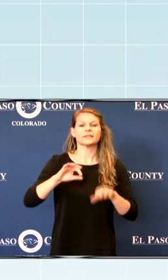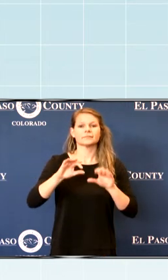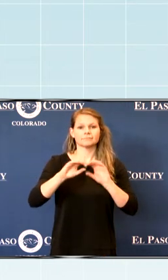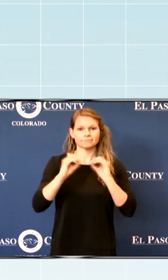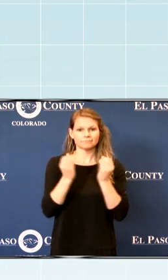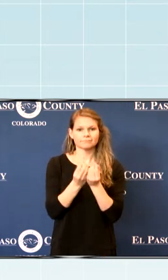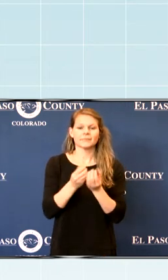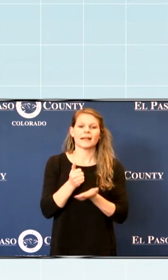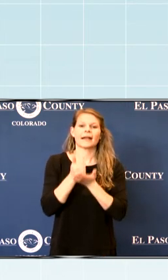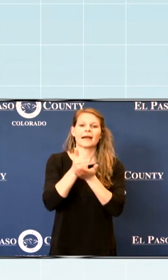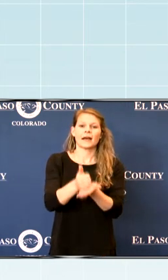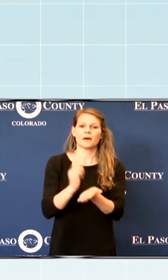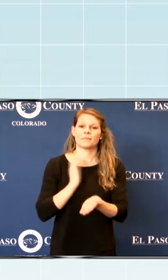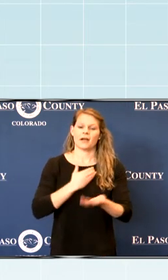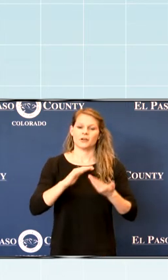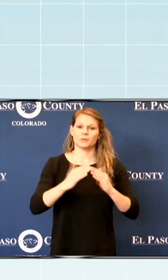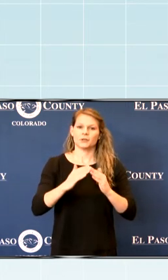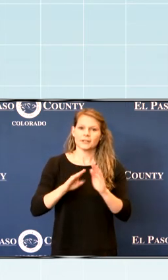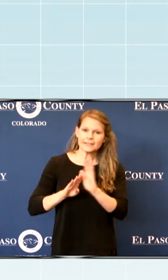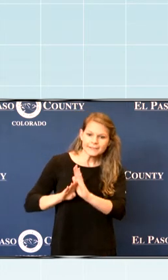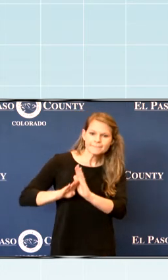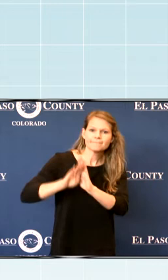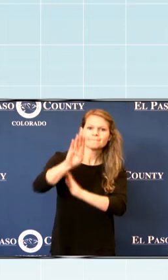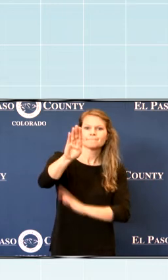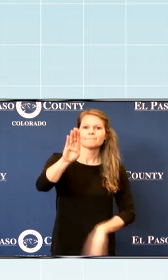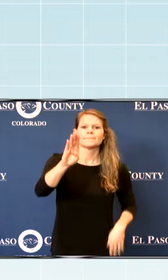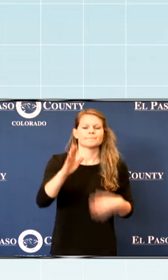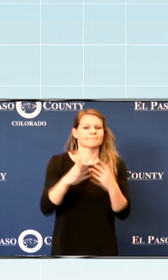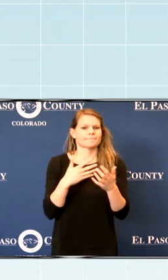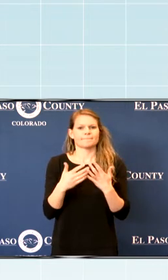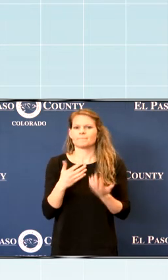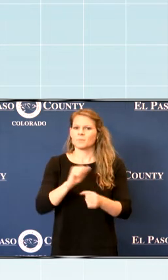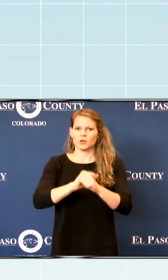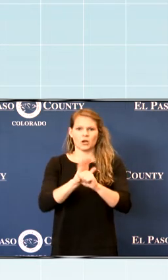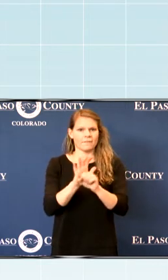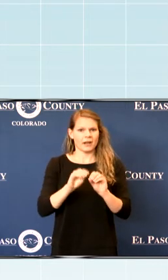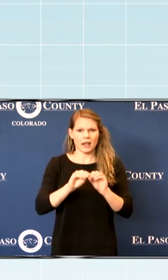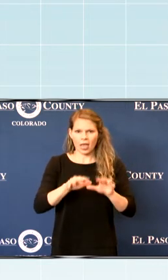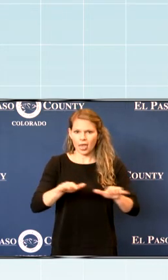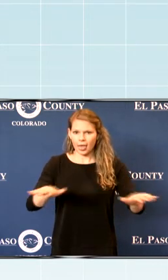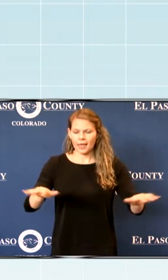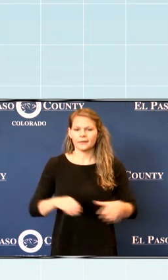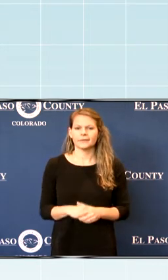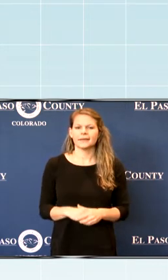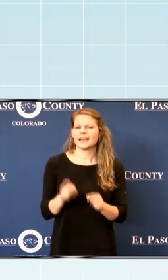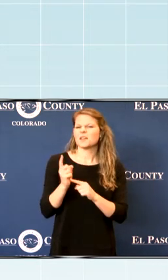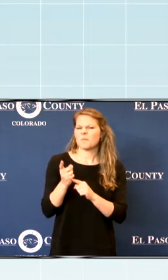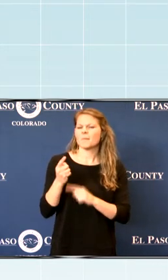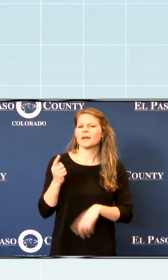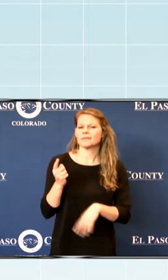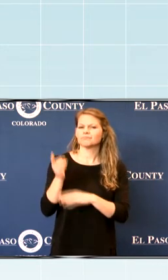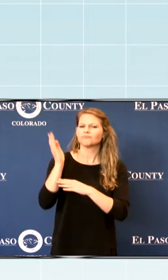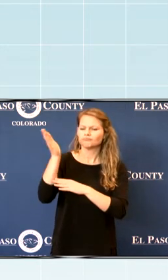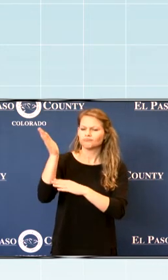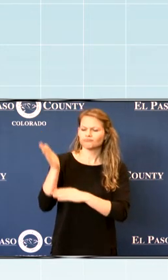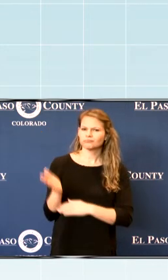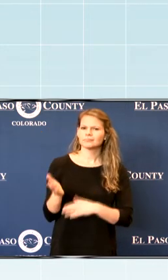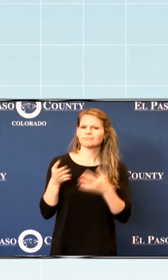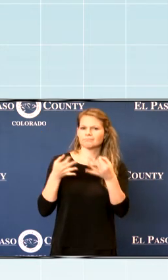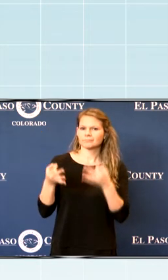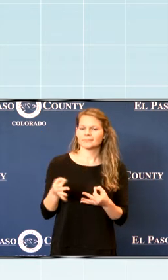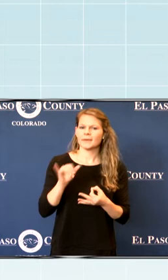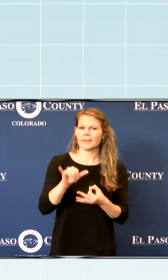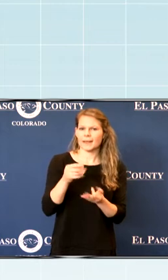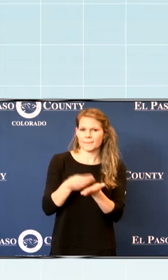recover and thrive in the midst of the COVID-19 pandemic. In a moment, you'll hear from some of those organizations who will tell you how this